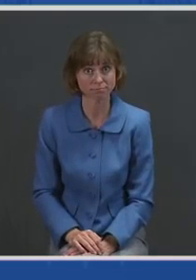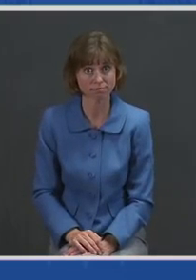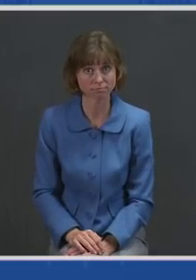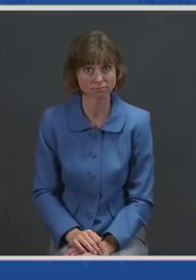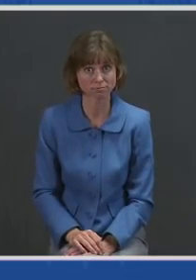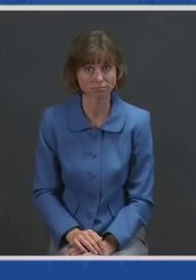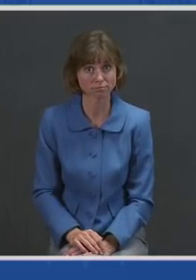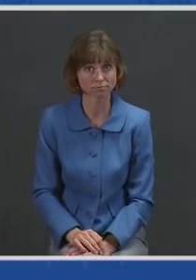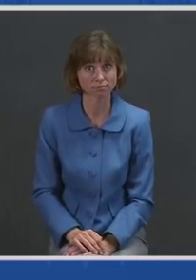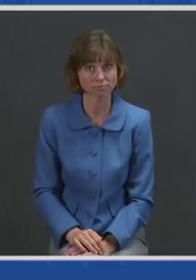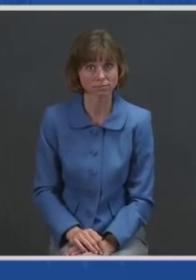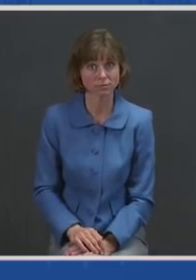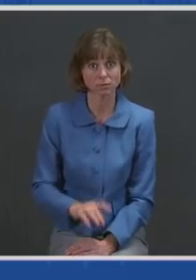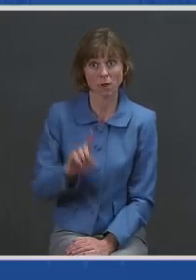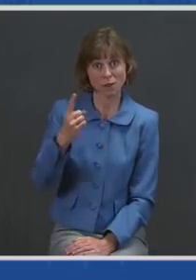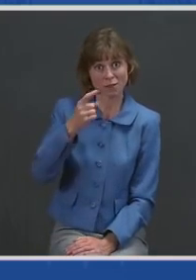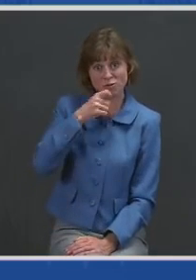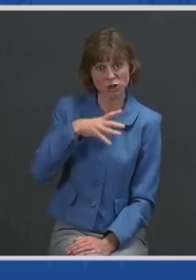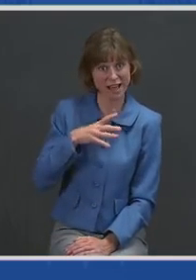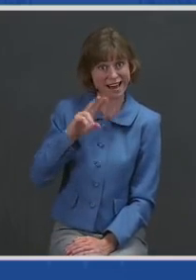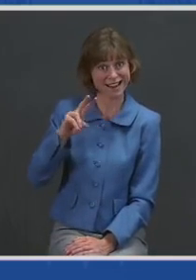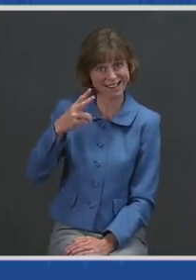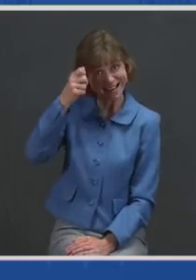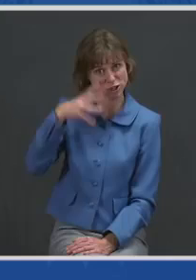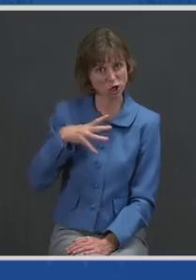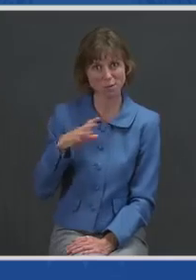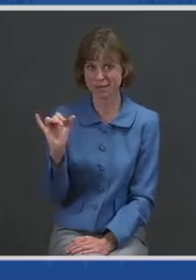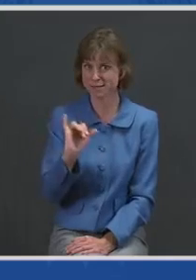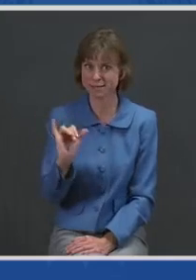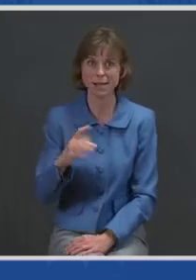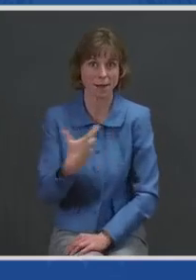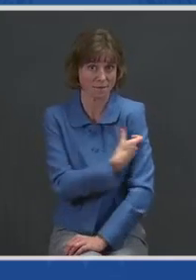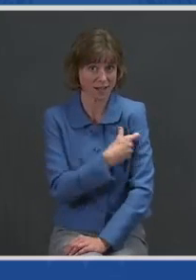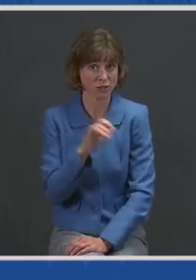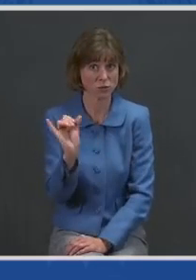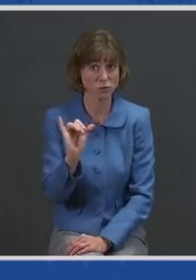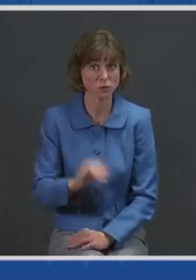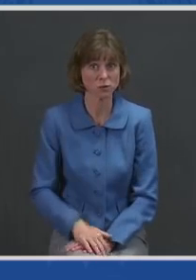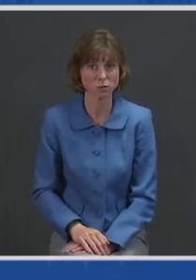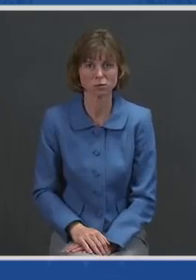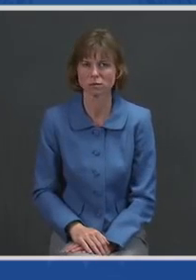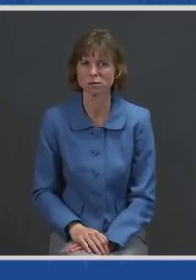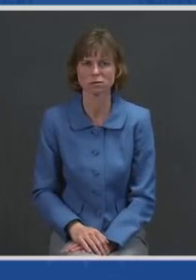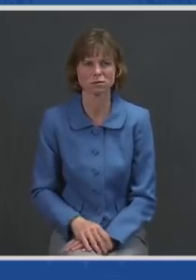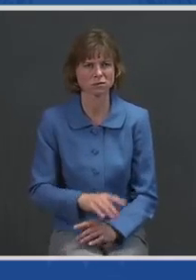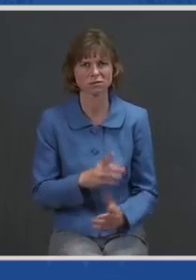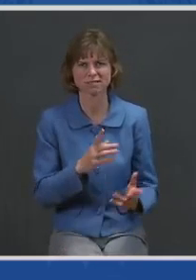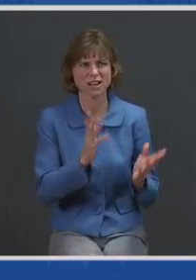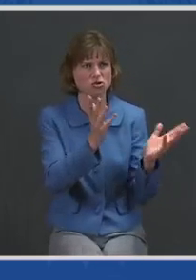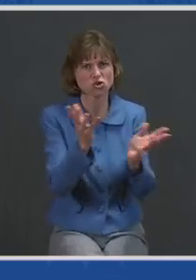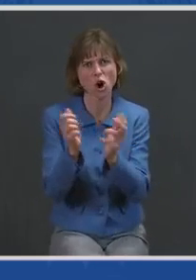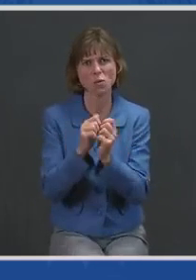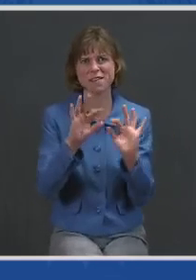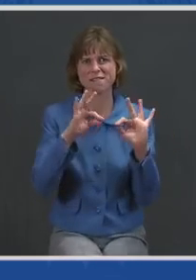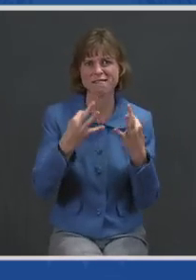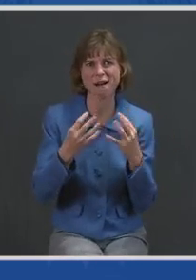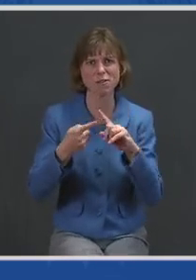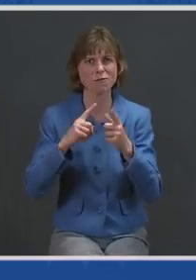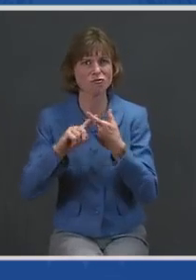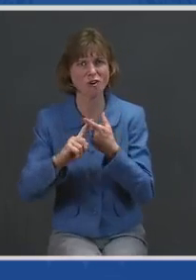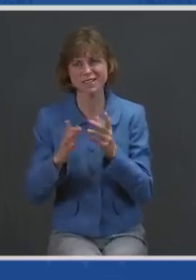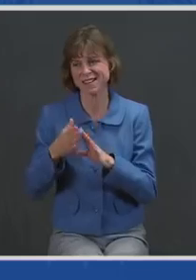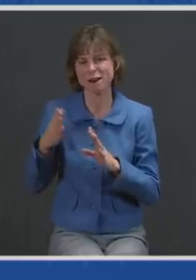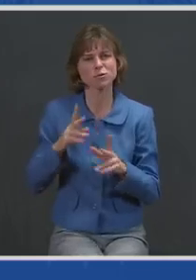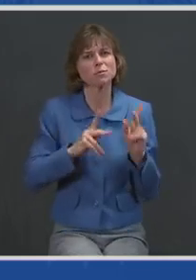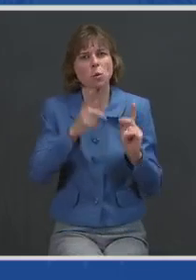The first lady and the second gentleman also got vaccinated. Talk to your family, friends, your neighbors, the people you